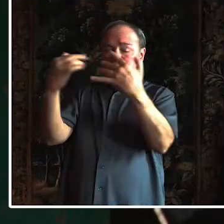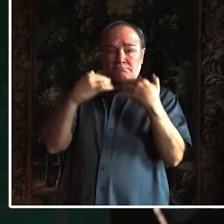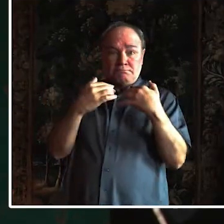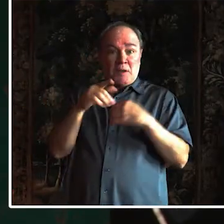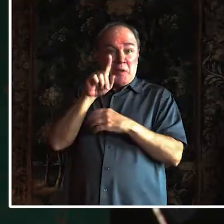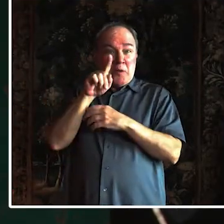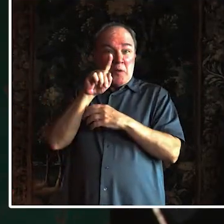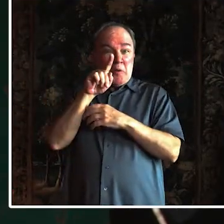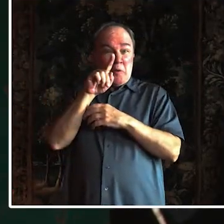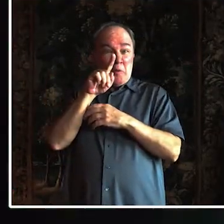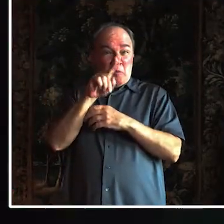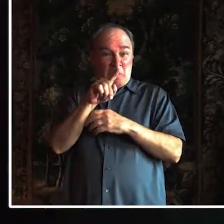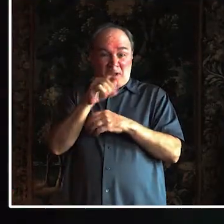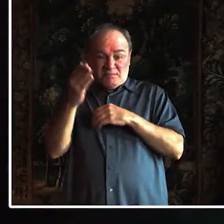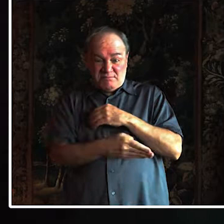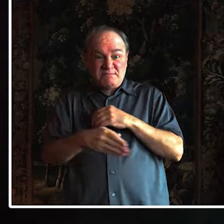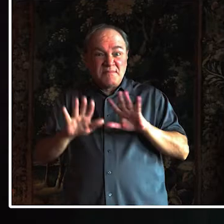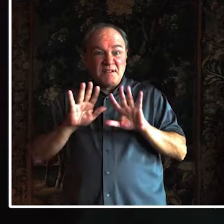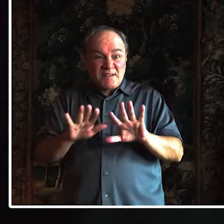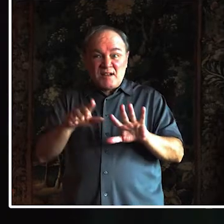When we arrived, there were no toilets.